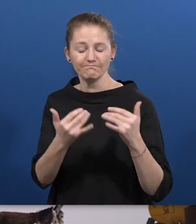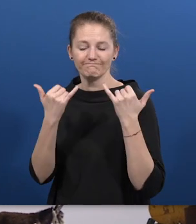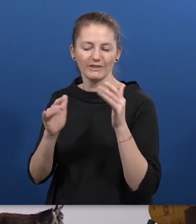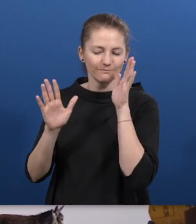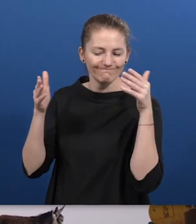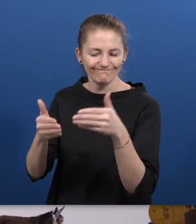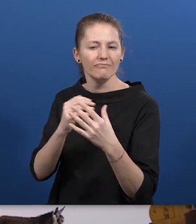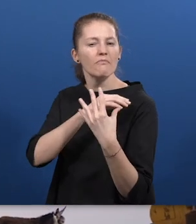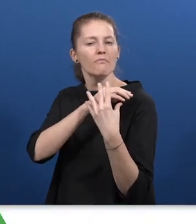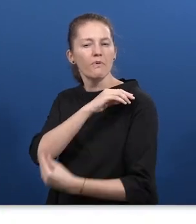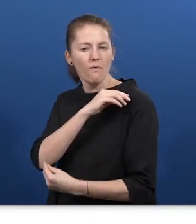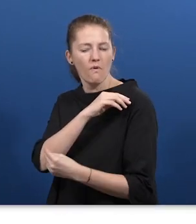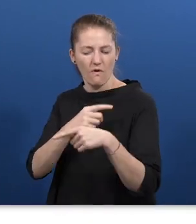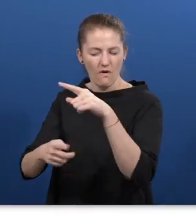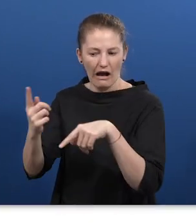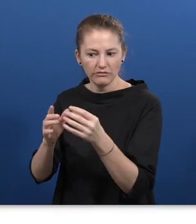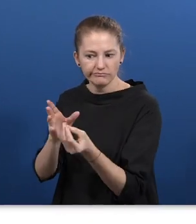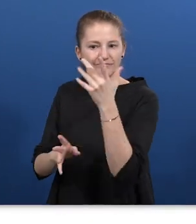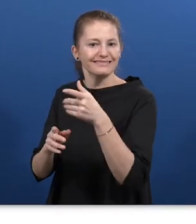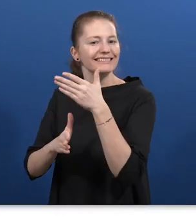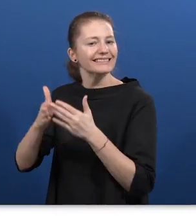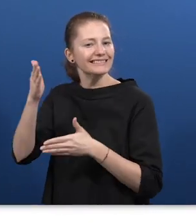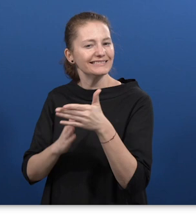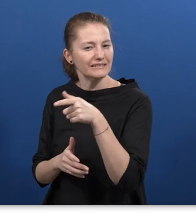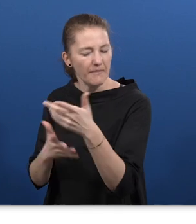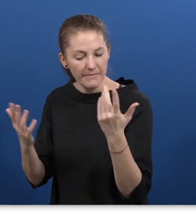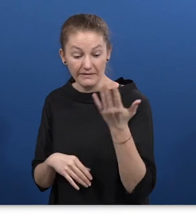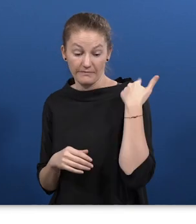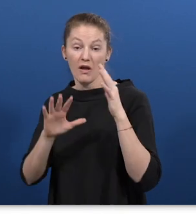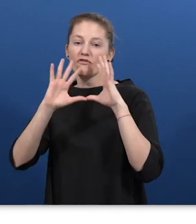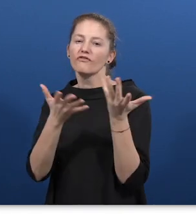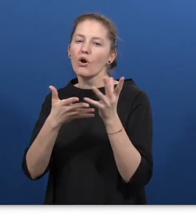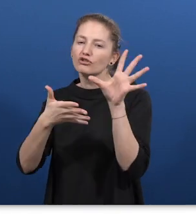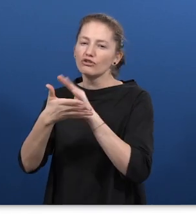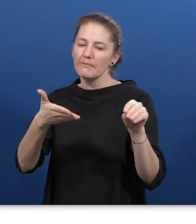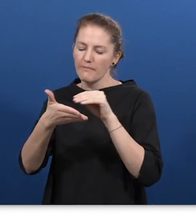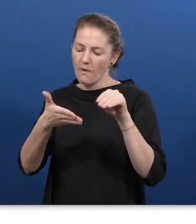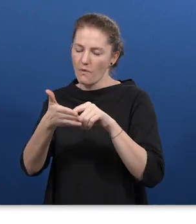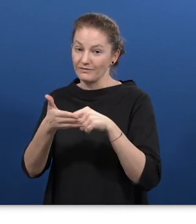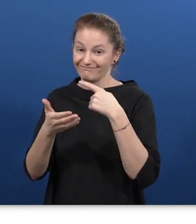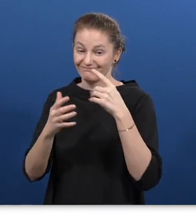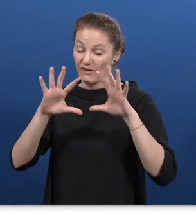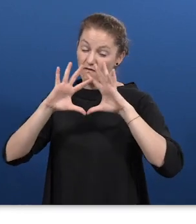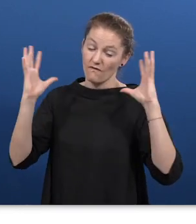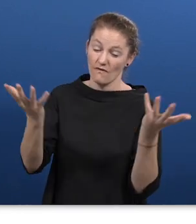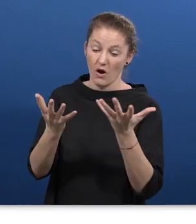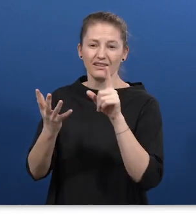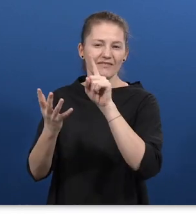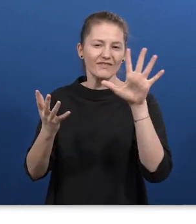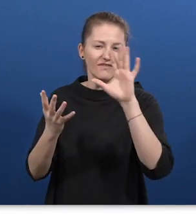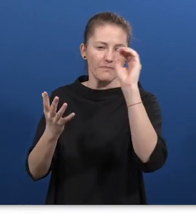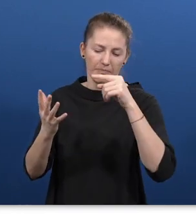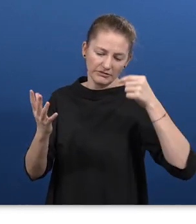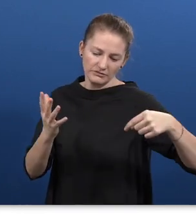a related condition to disability. The World Report on Disability suggests that 15 of the world population experience a